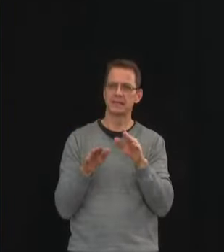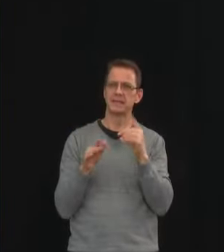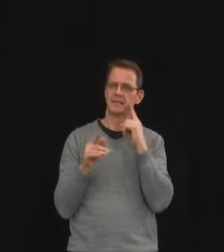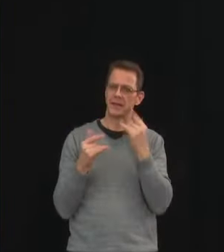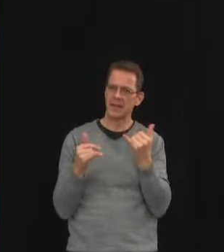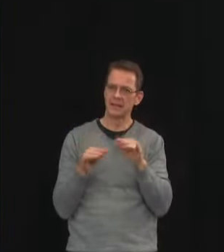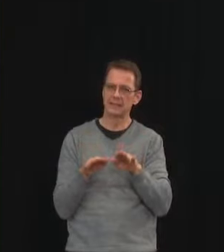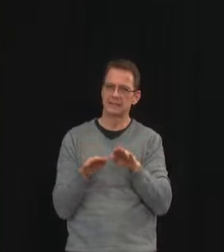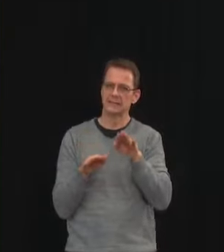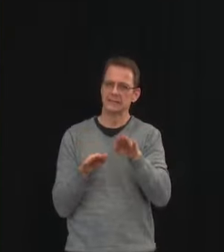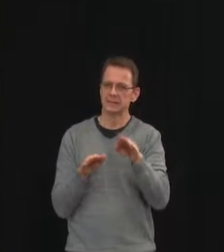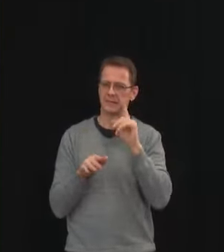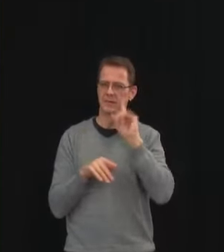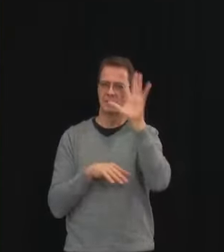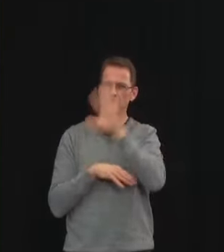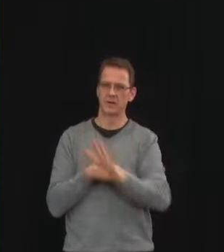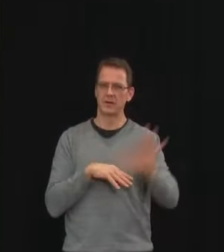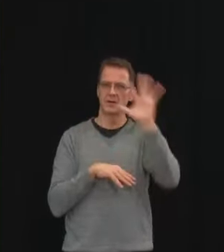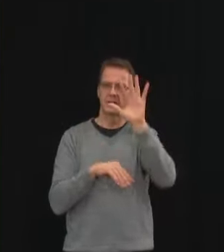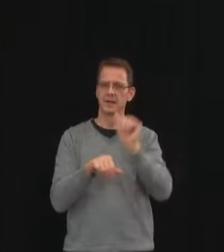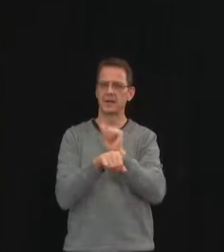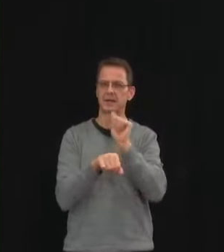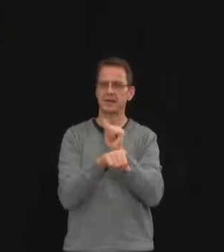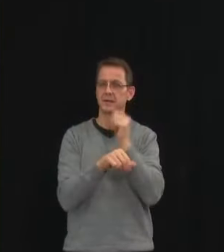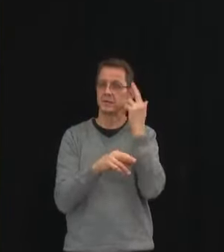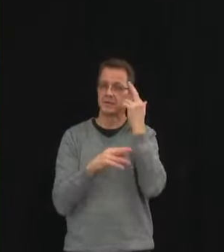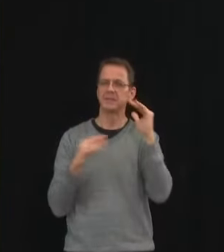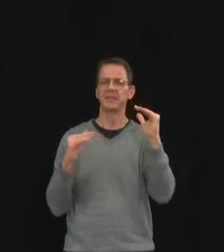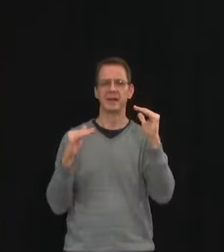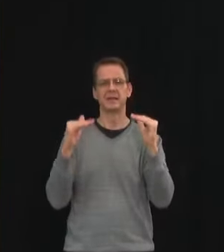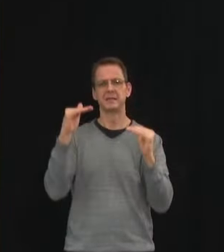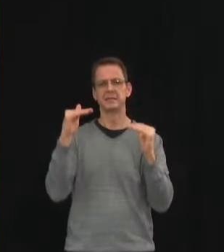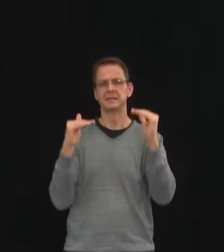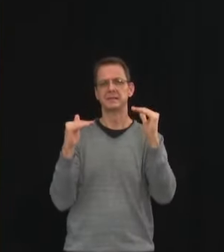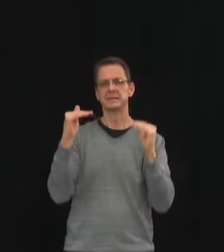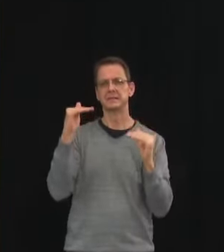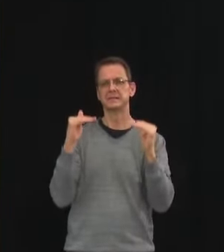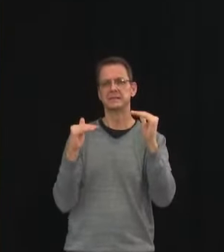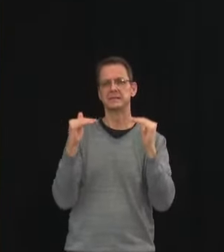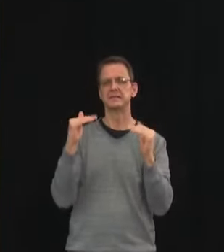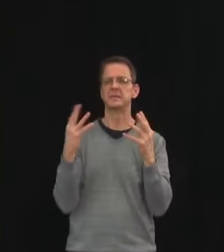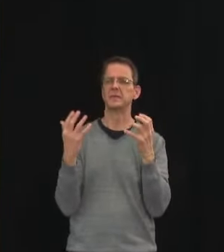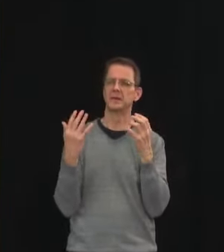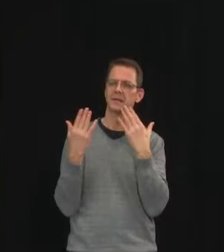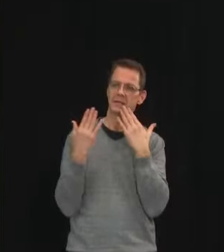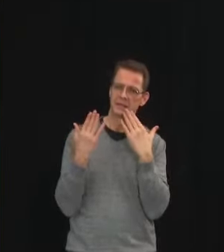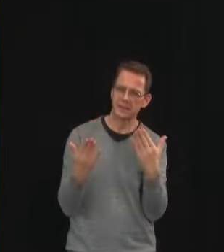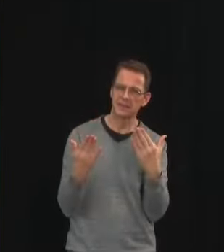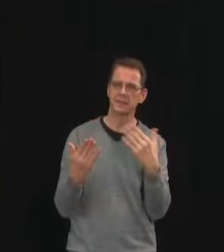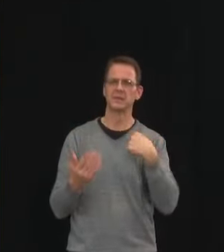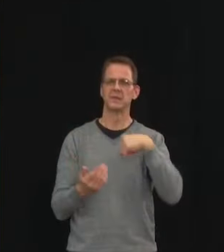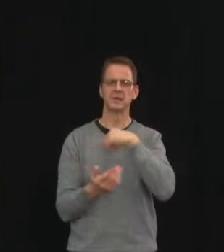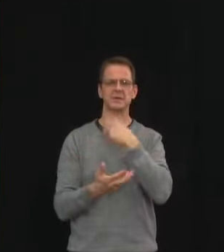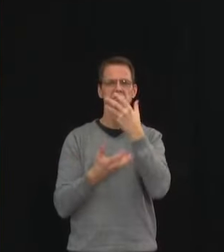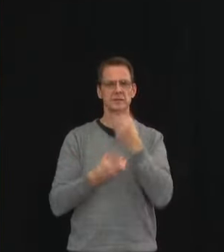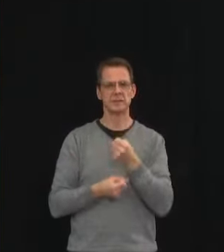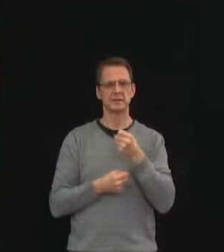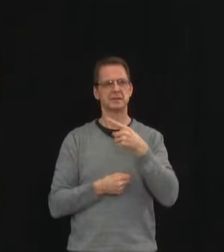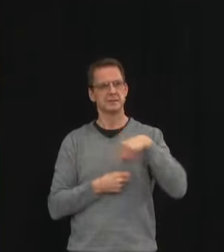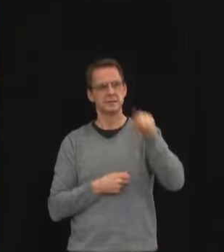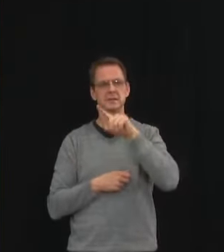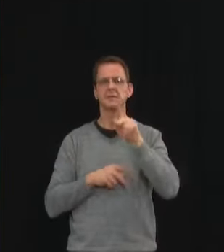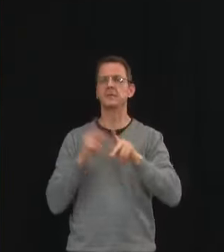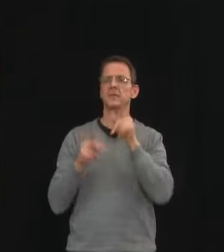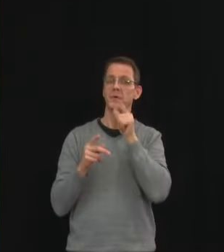continue to do the right thing. Thank you and now I'll ask Minister Shandro to provide more details about these steps.